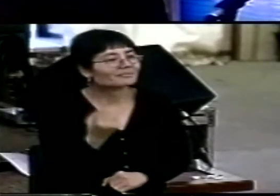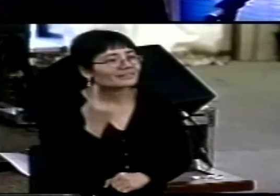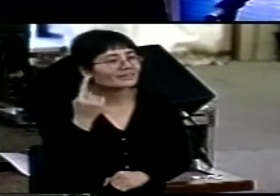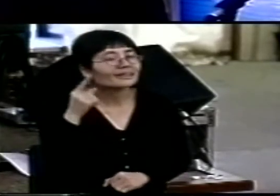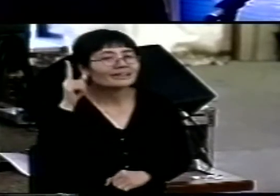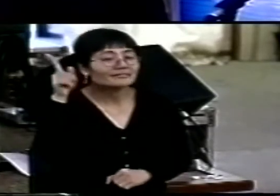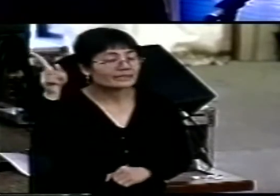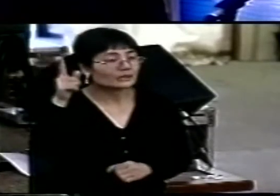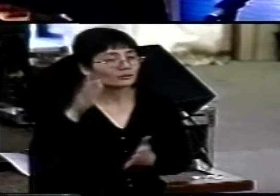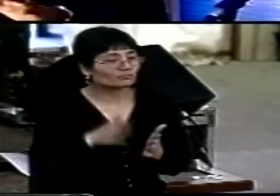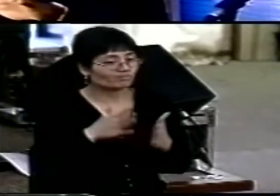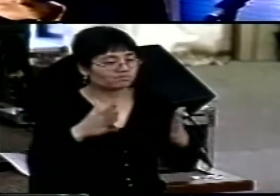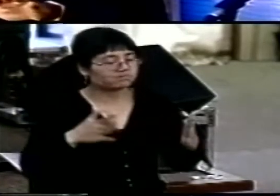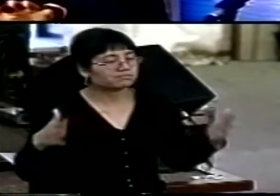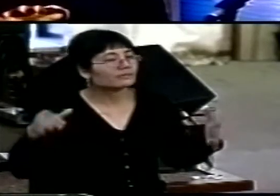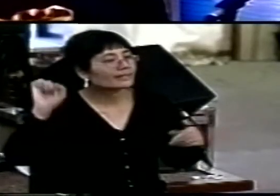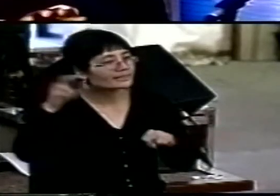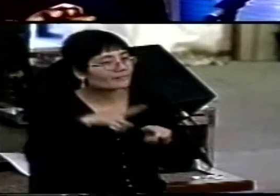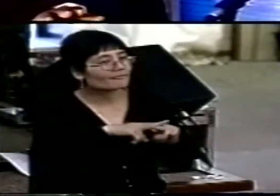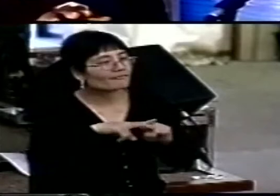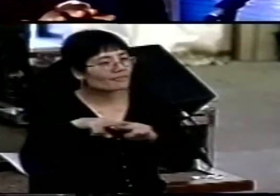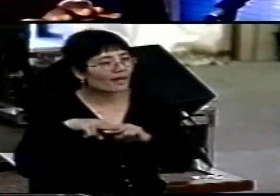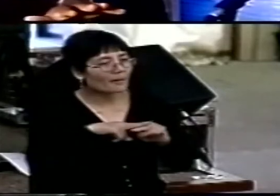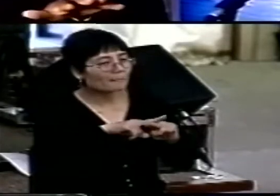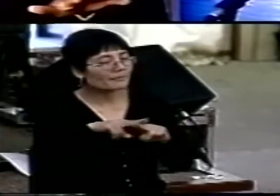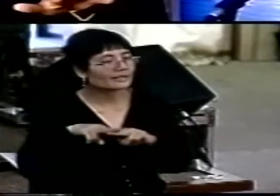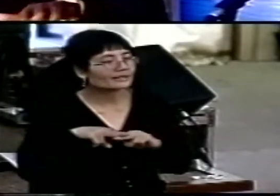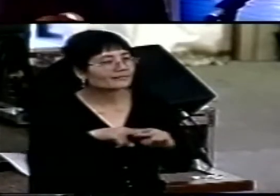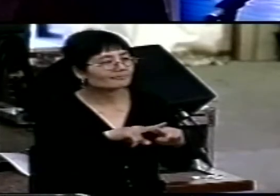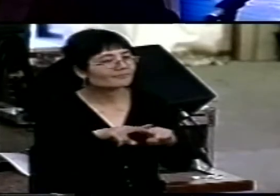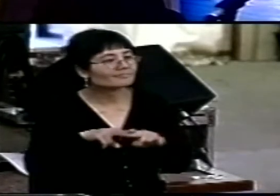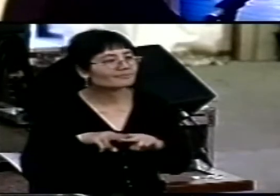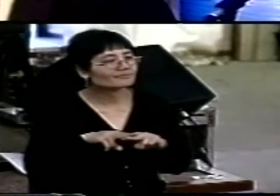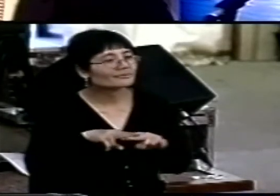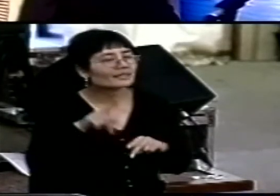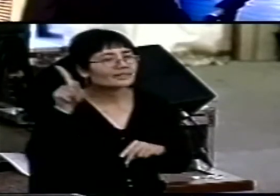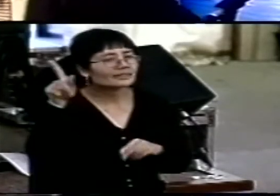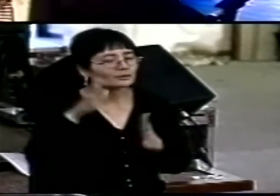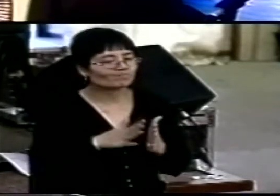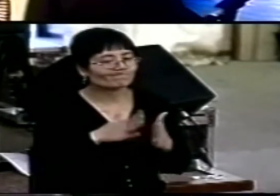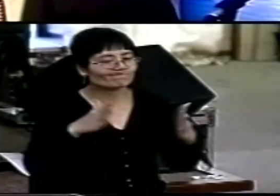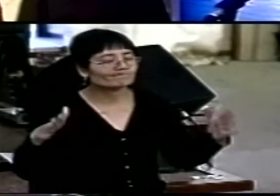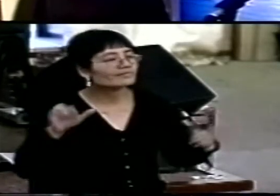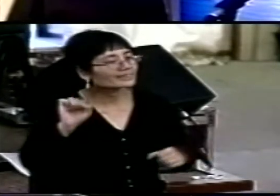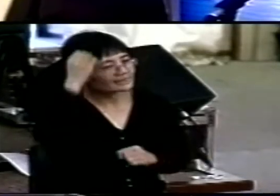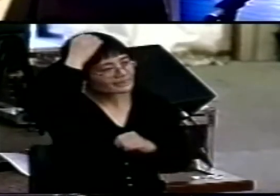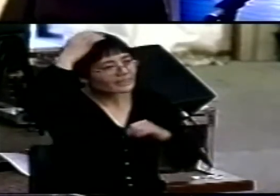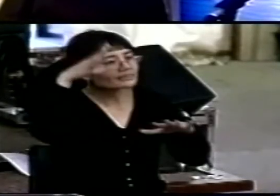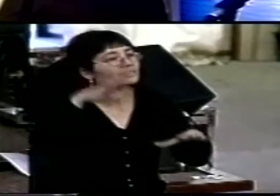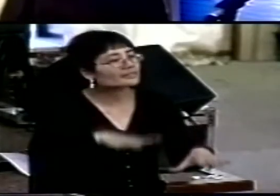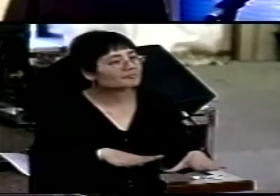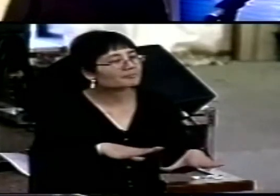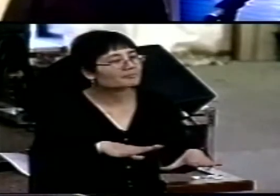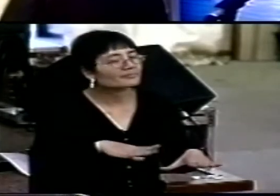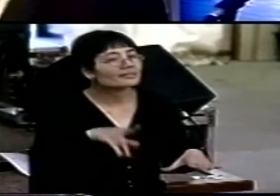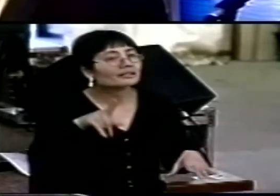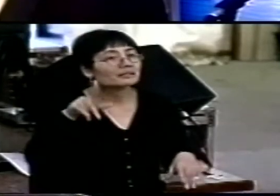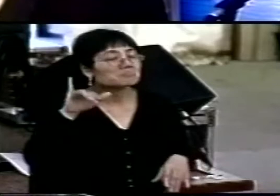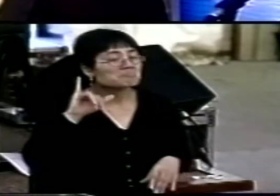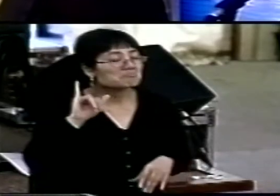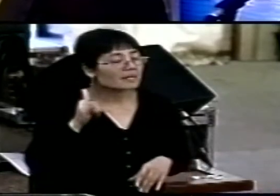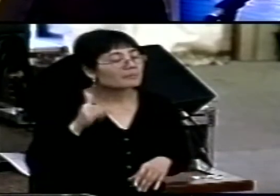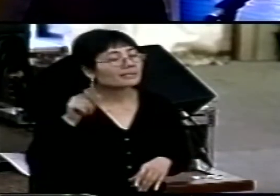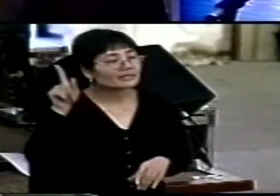family, if he is going to do his business and extend his kingdom, he may well push us